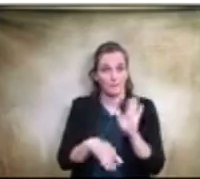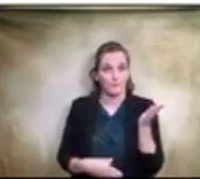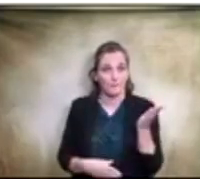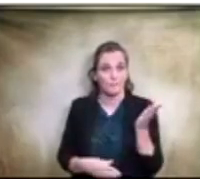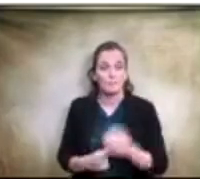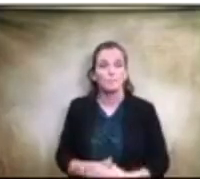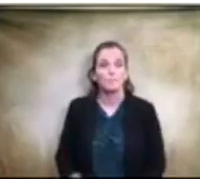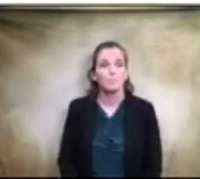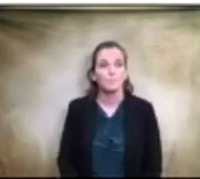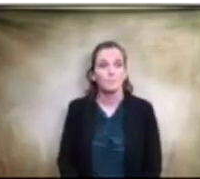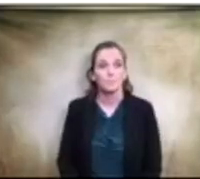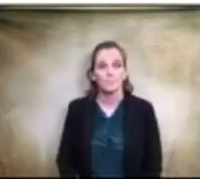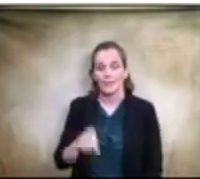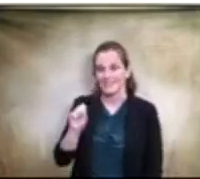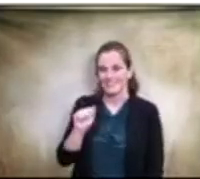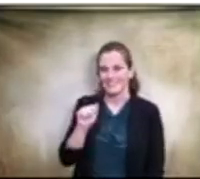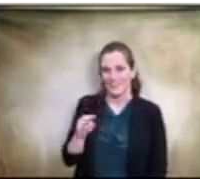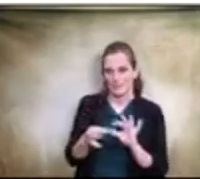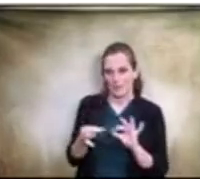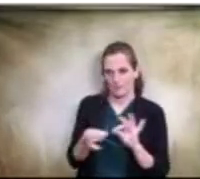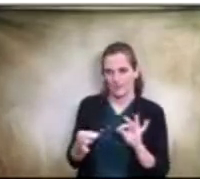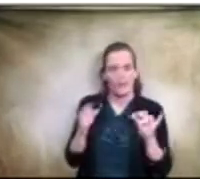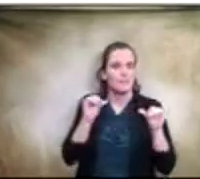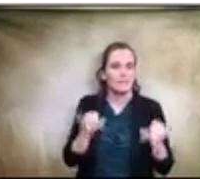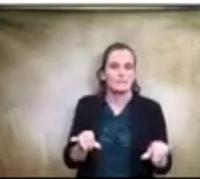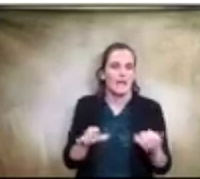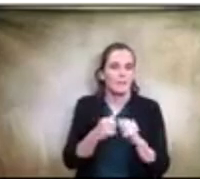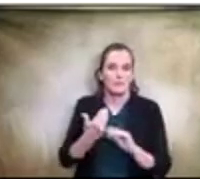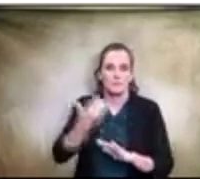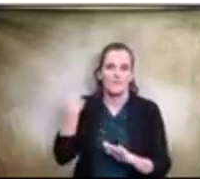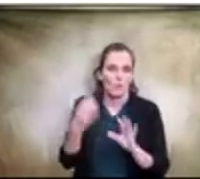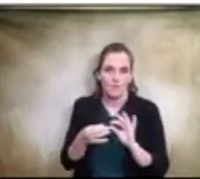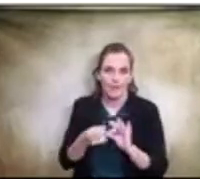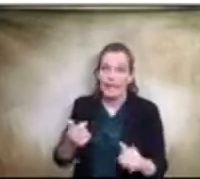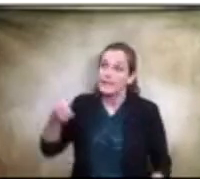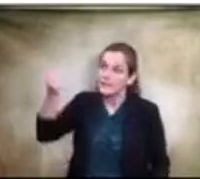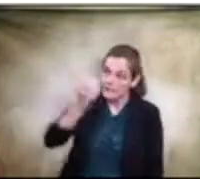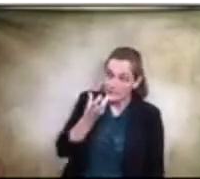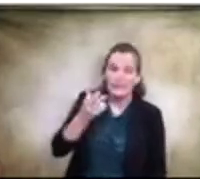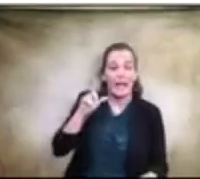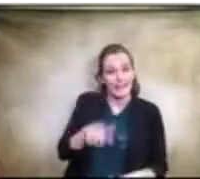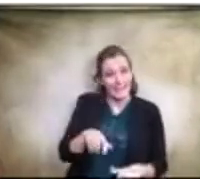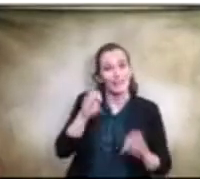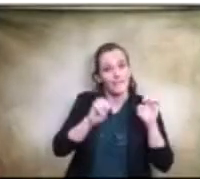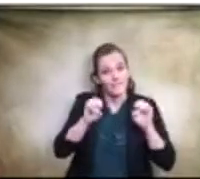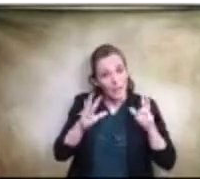only comment that I have is the same thing that I had previously. I need the evaluator that